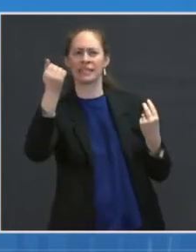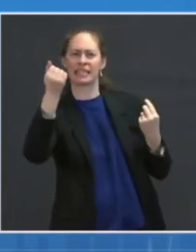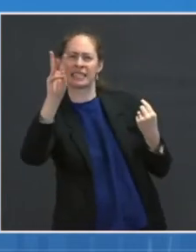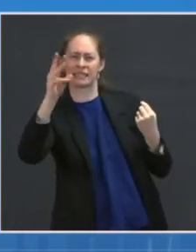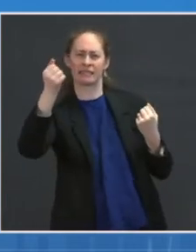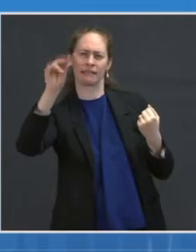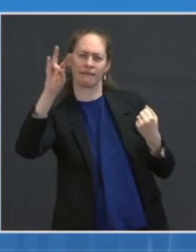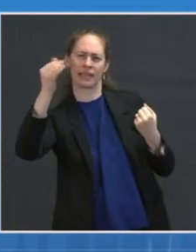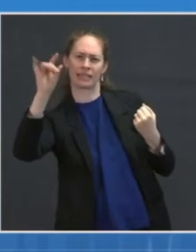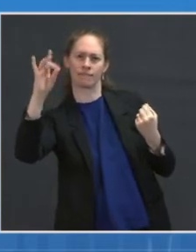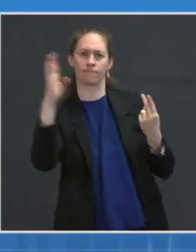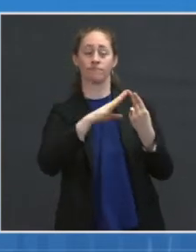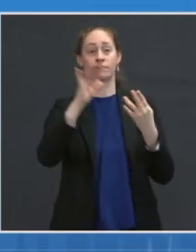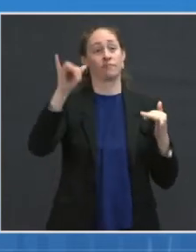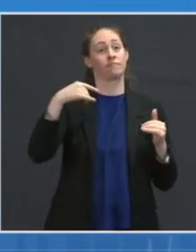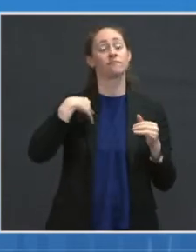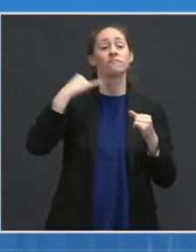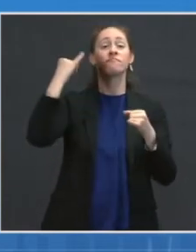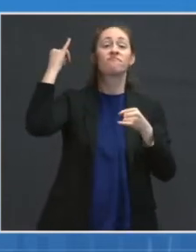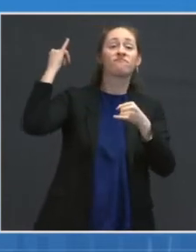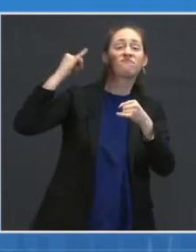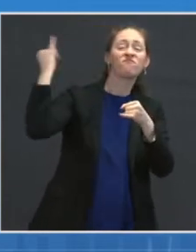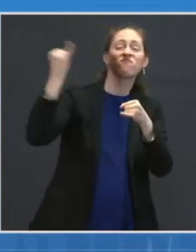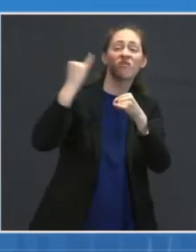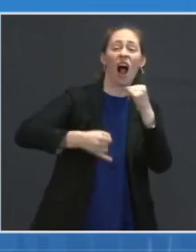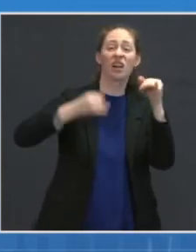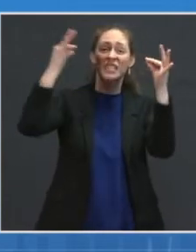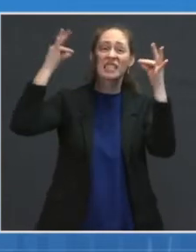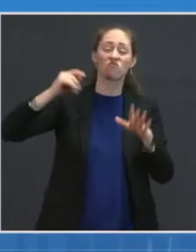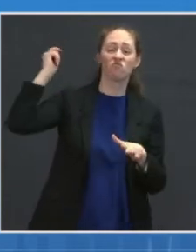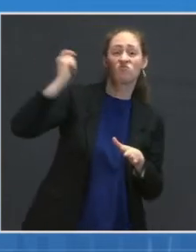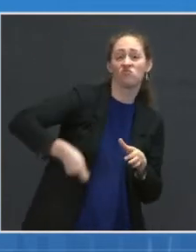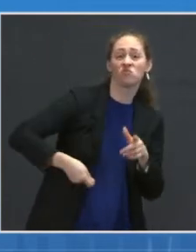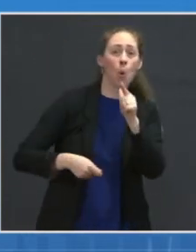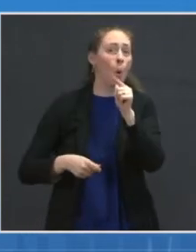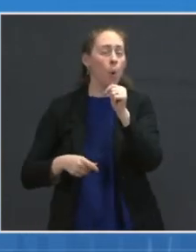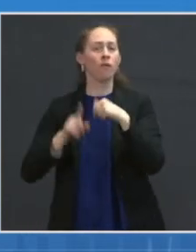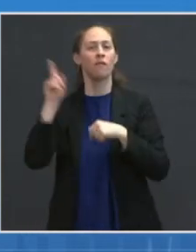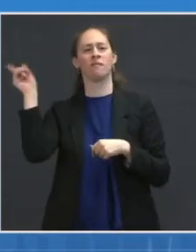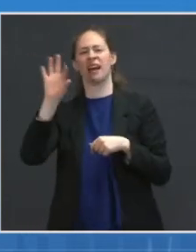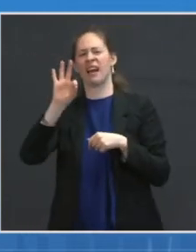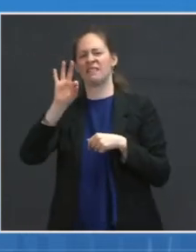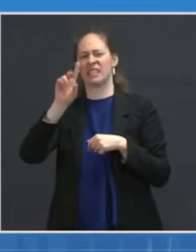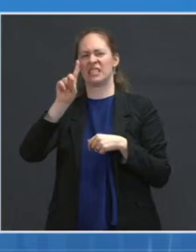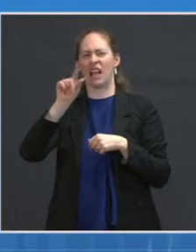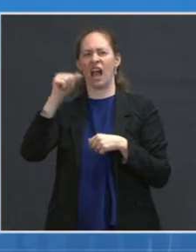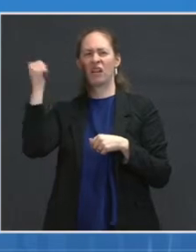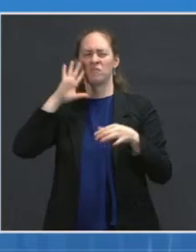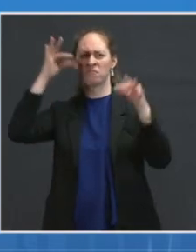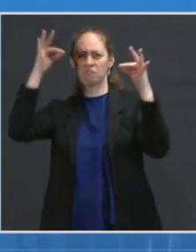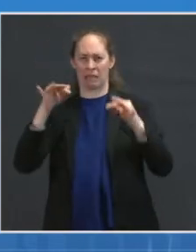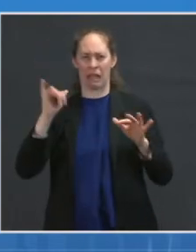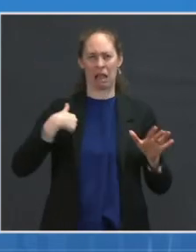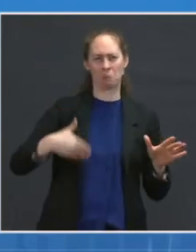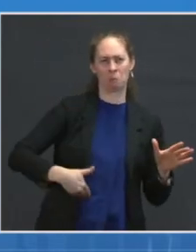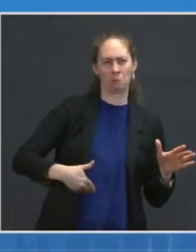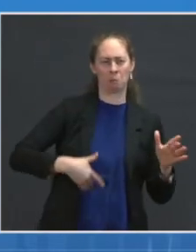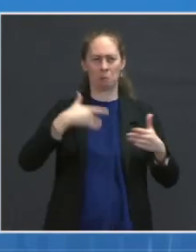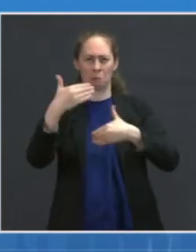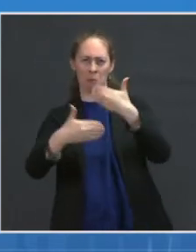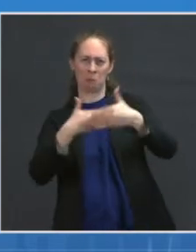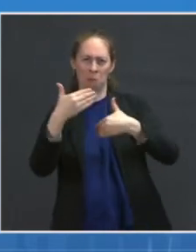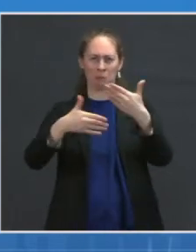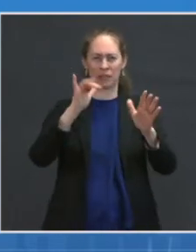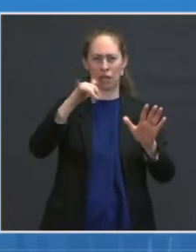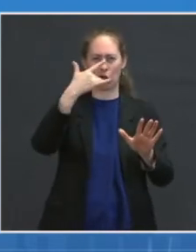FDA. I'm trying to give you a roadmap of what likely will happen. But then also, with the studies that I just